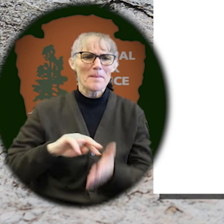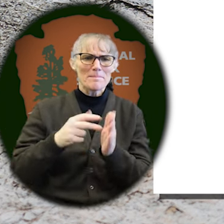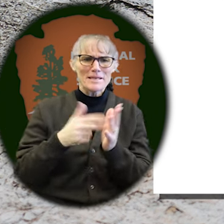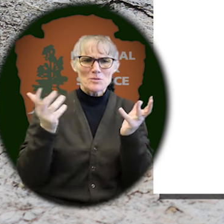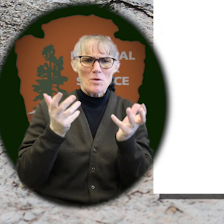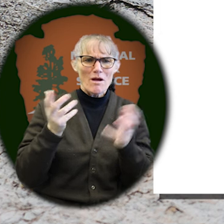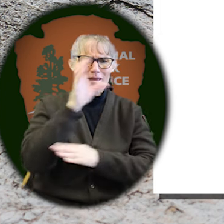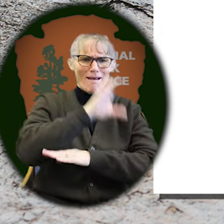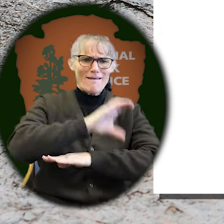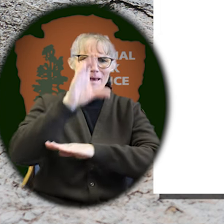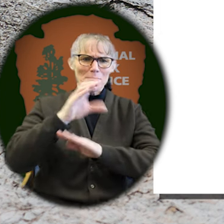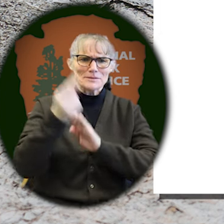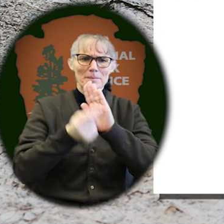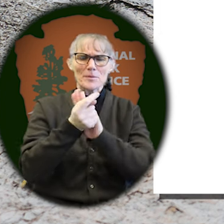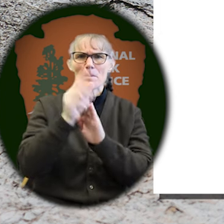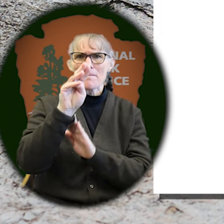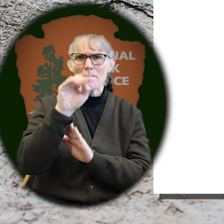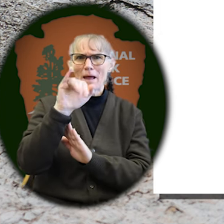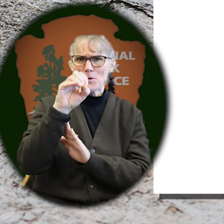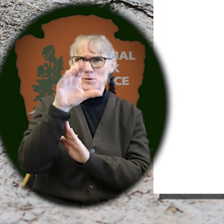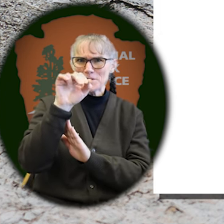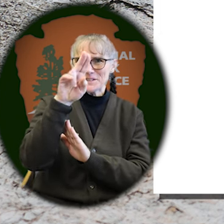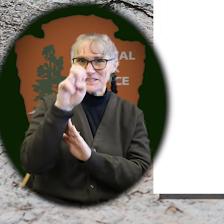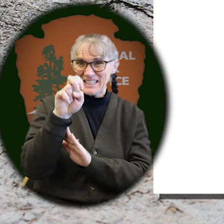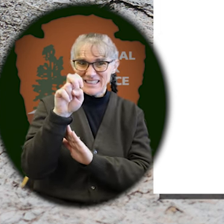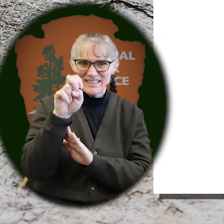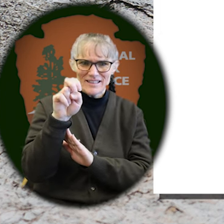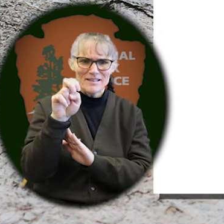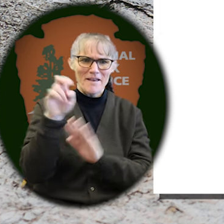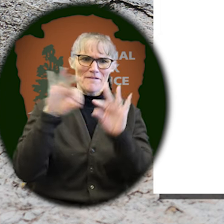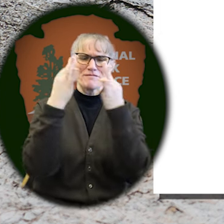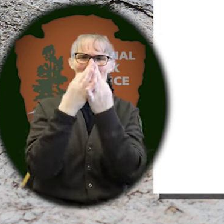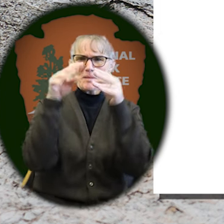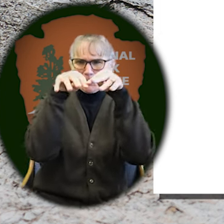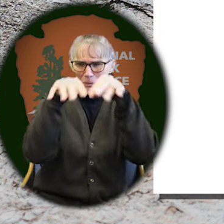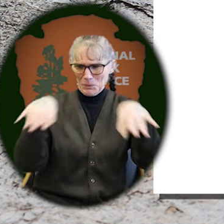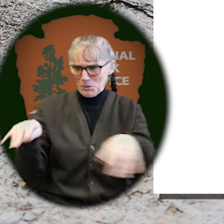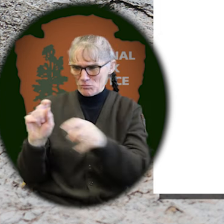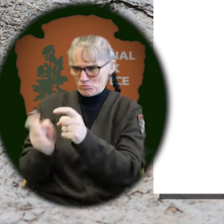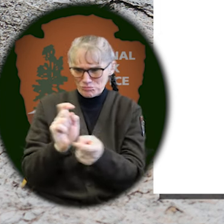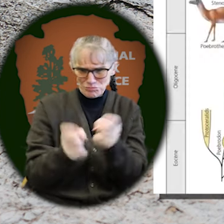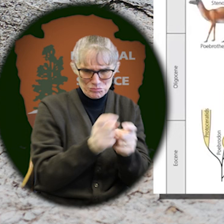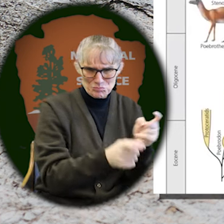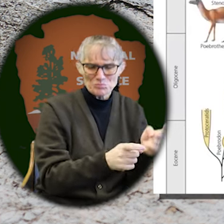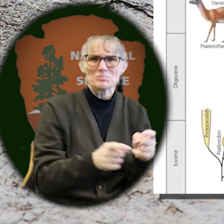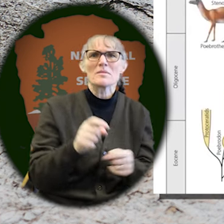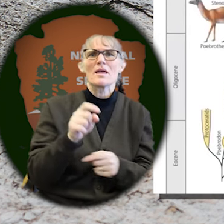of this Miocene camel that my advisor and I are currently working on.